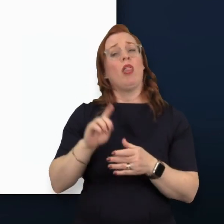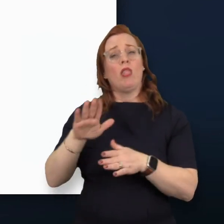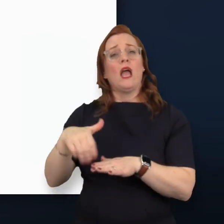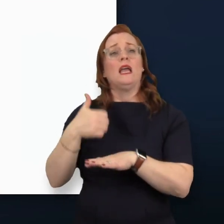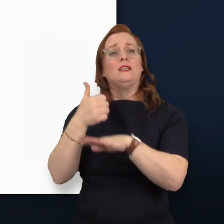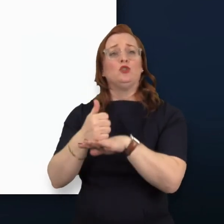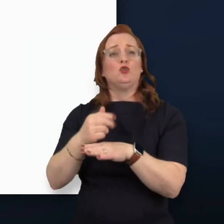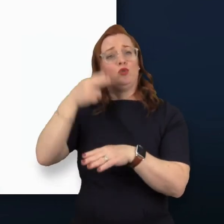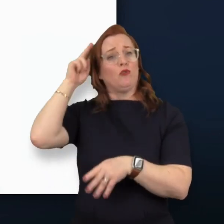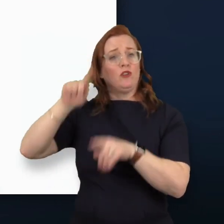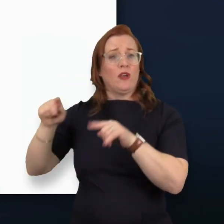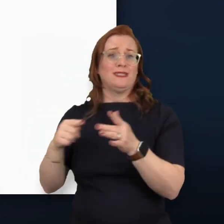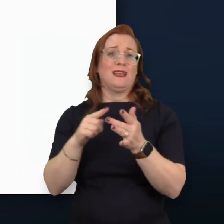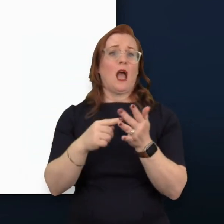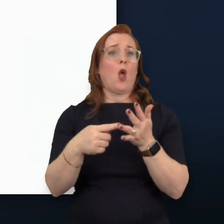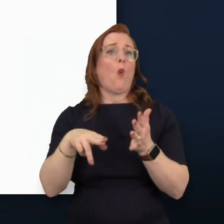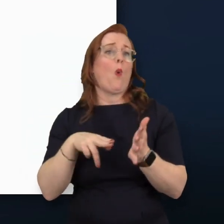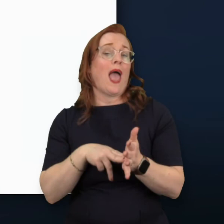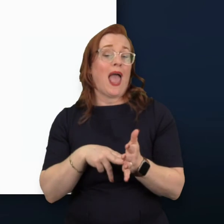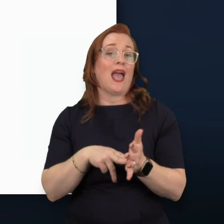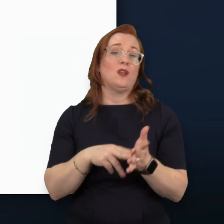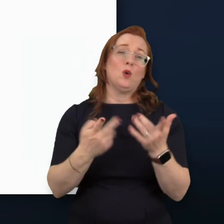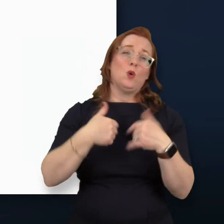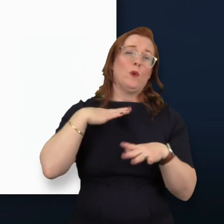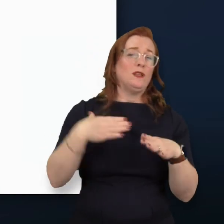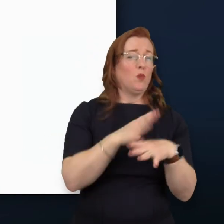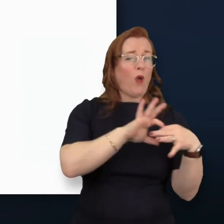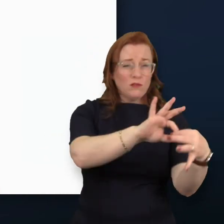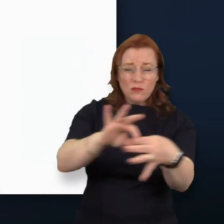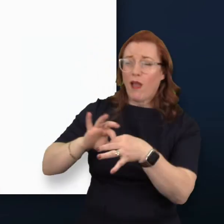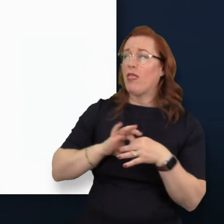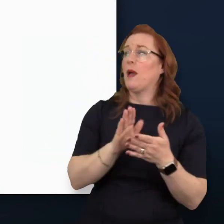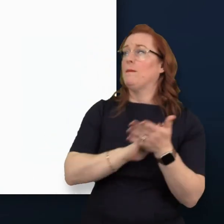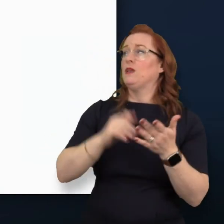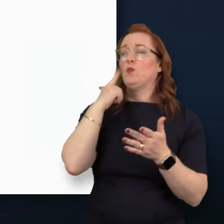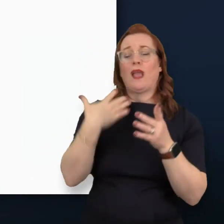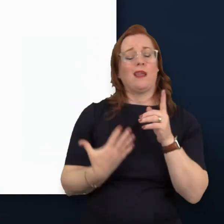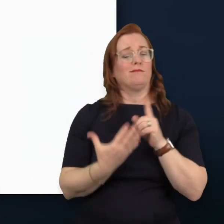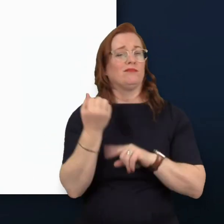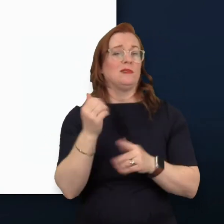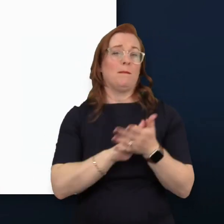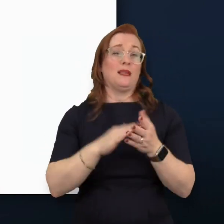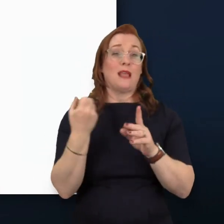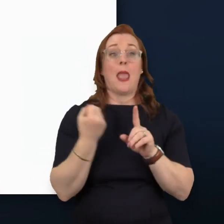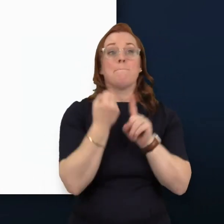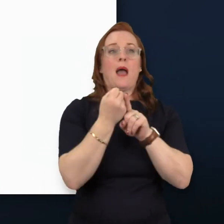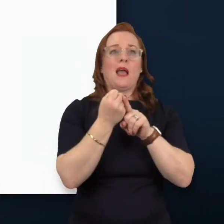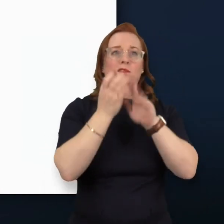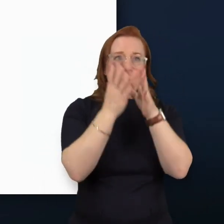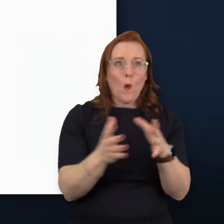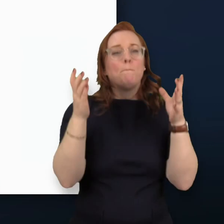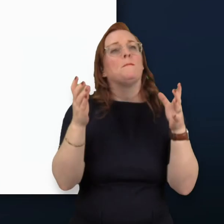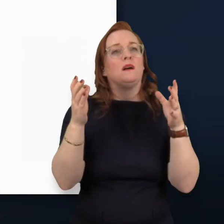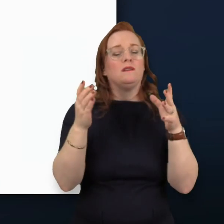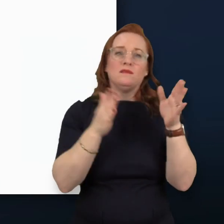launching as well. It's through us all collaborating that we can get to a place where we can have a bigger impact. We can